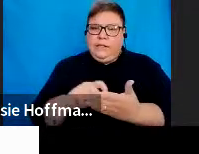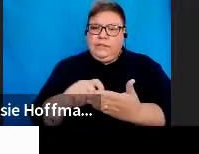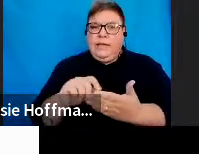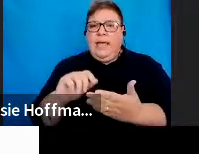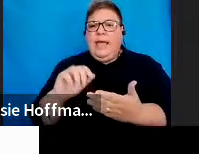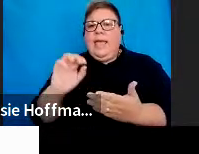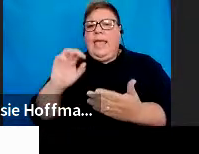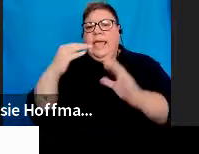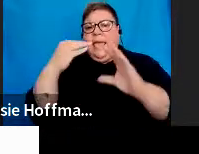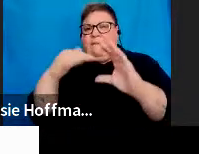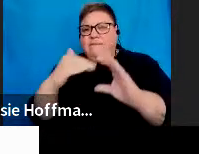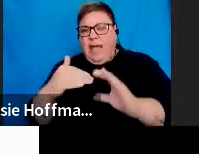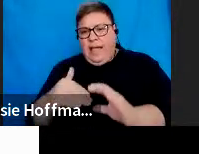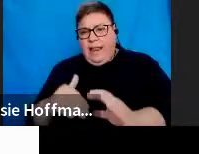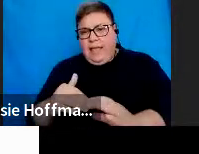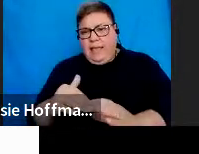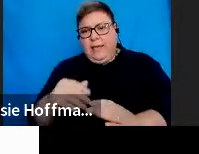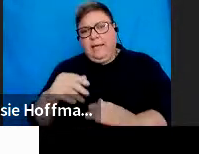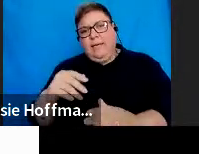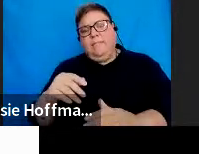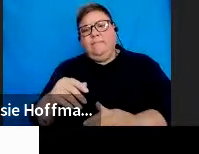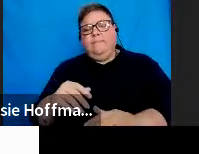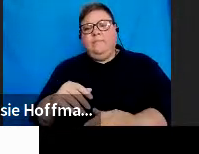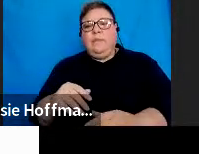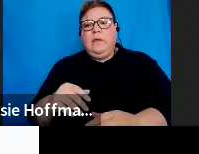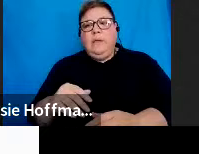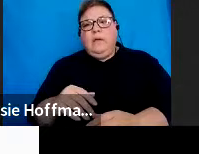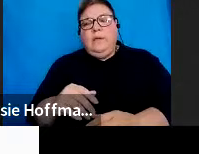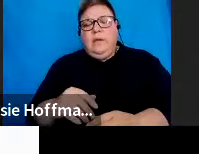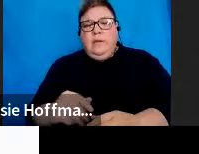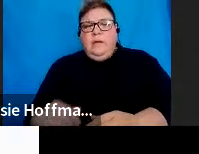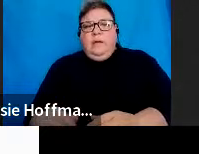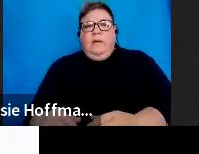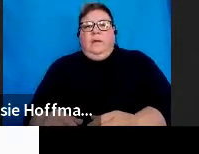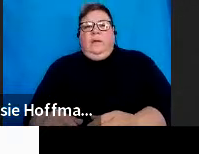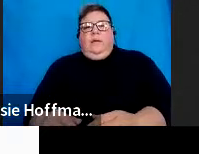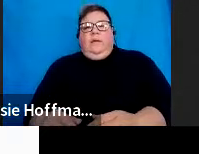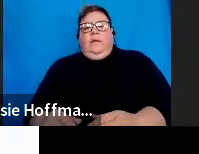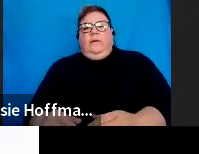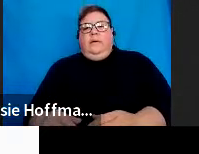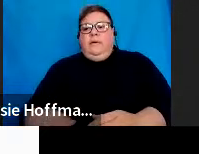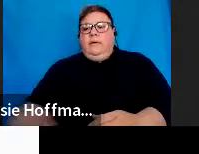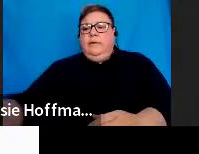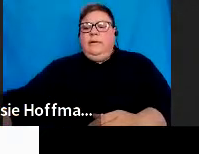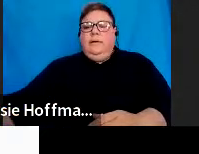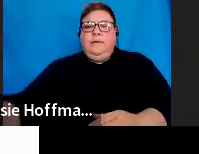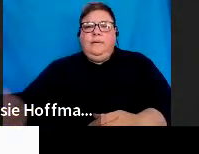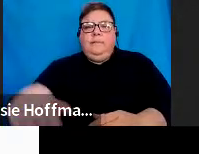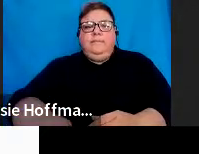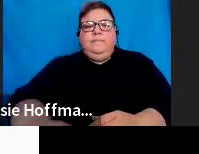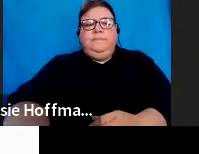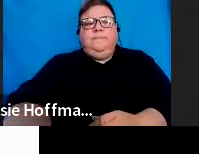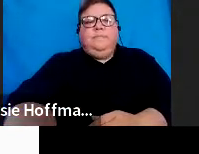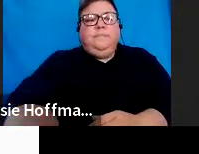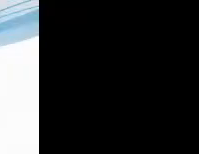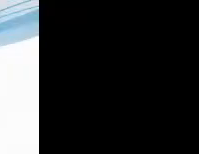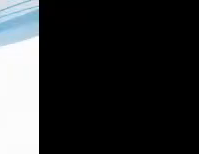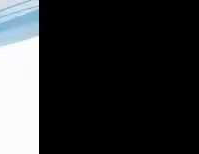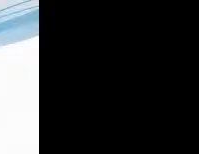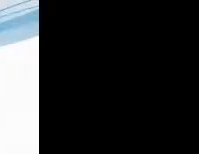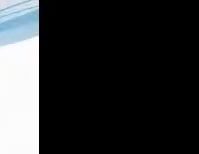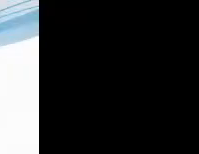portfolios. So just to note we need to remember that we've got three types of e-filing portfolios. You've got your